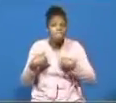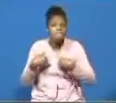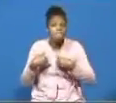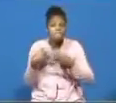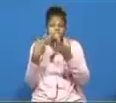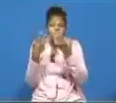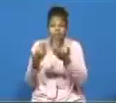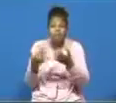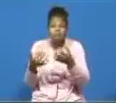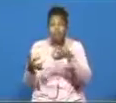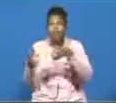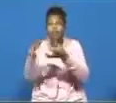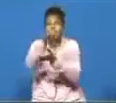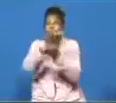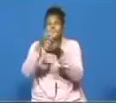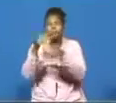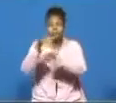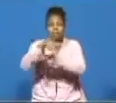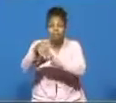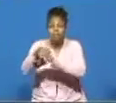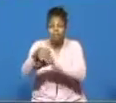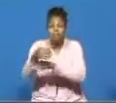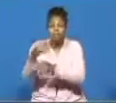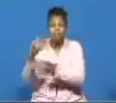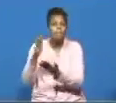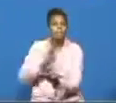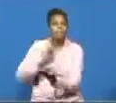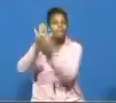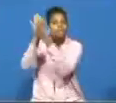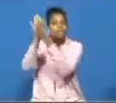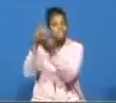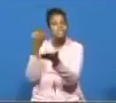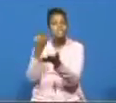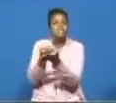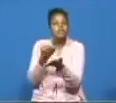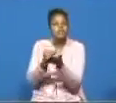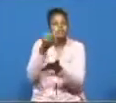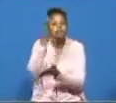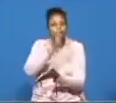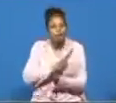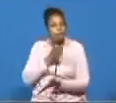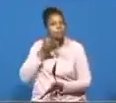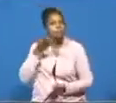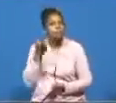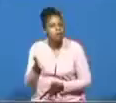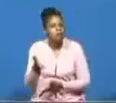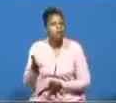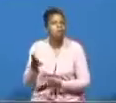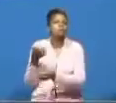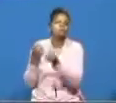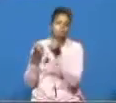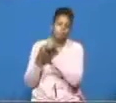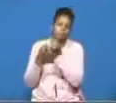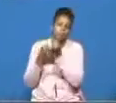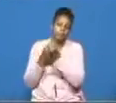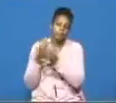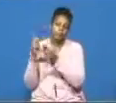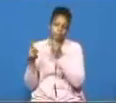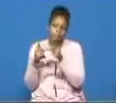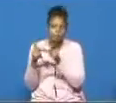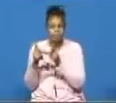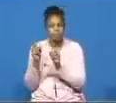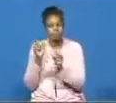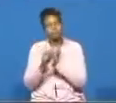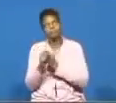and the evidence of god's presence was there for his people and so he led